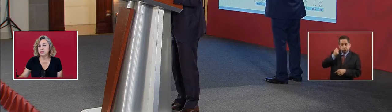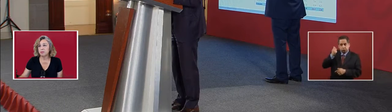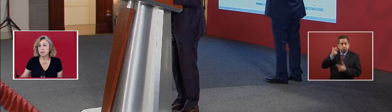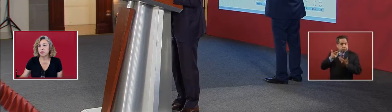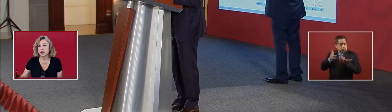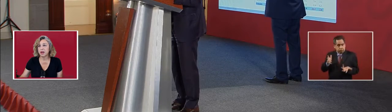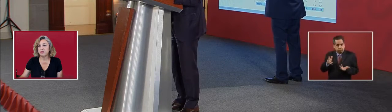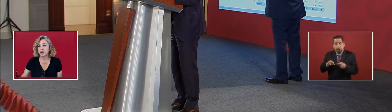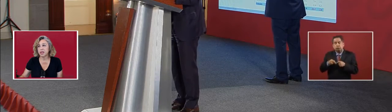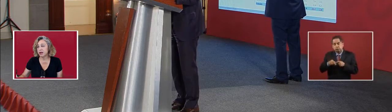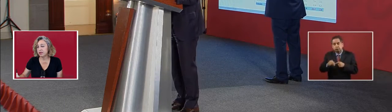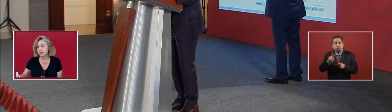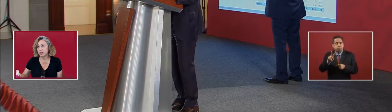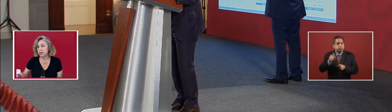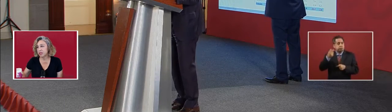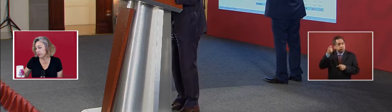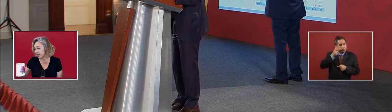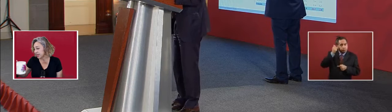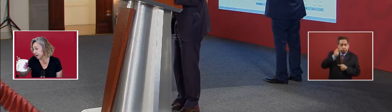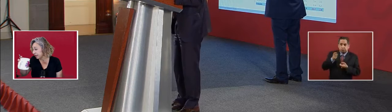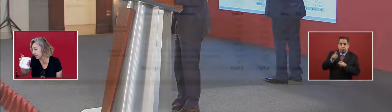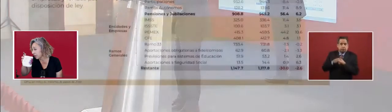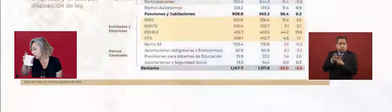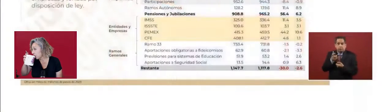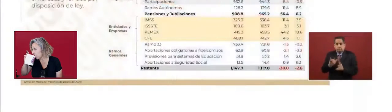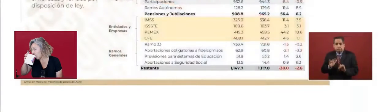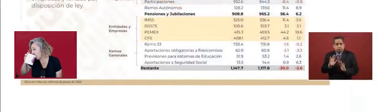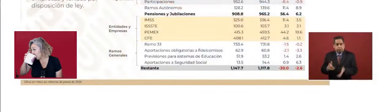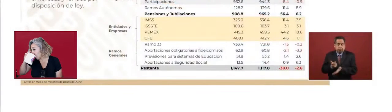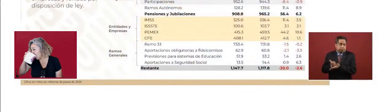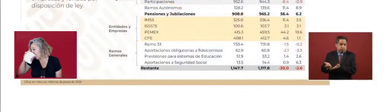These are people that have retired and the ones that are retiring.